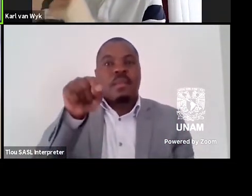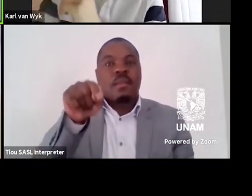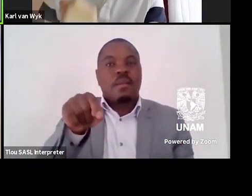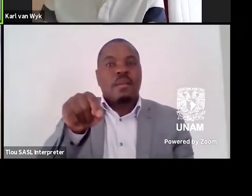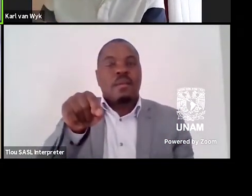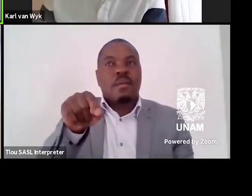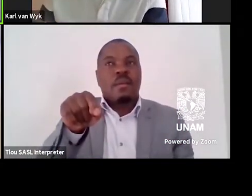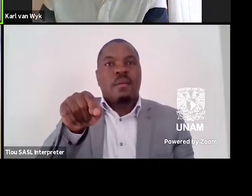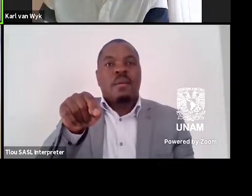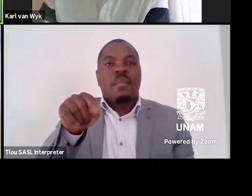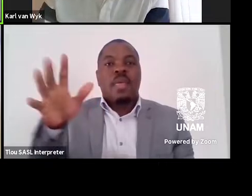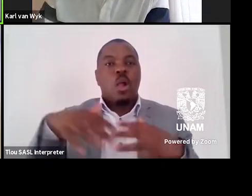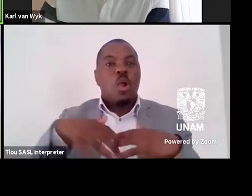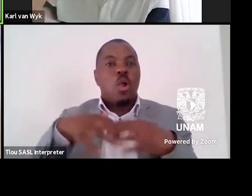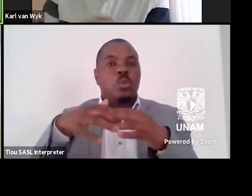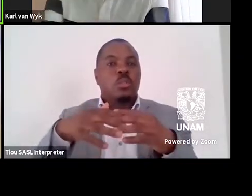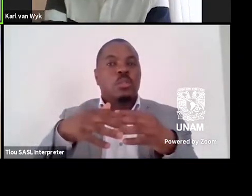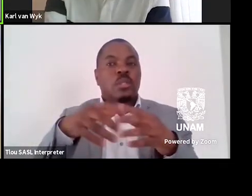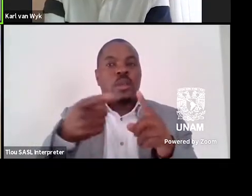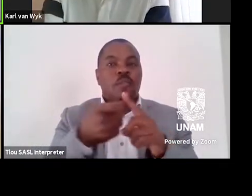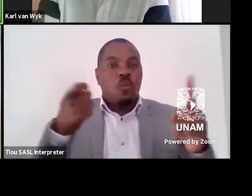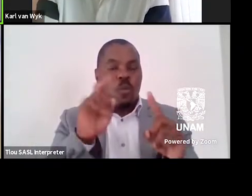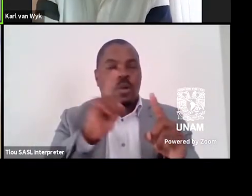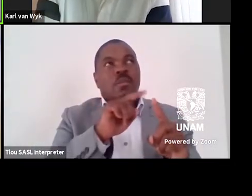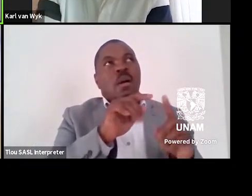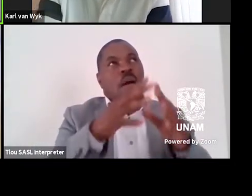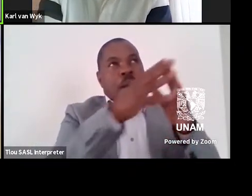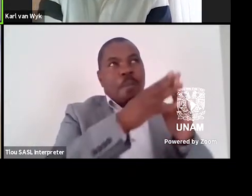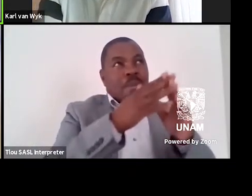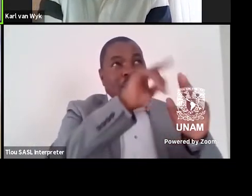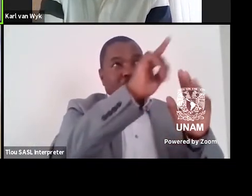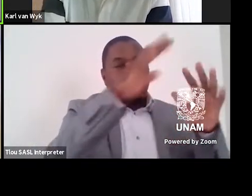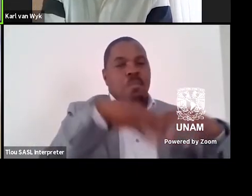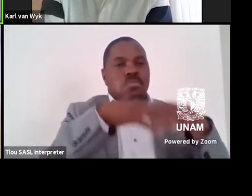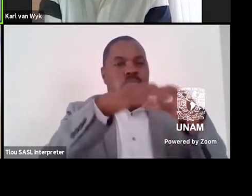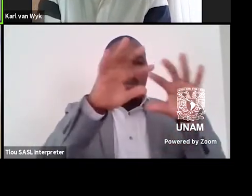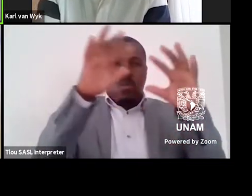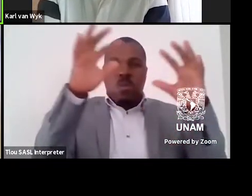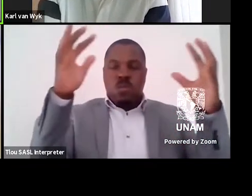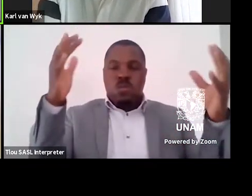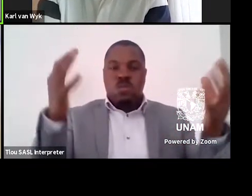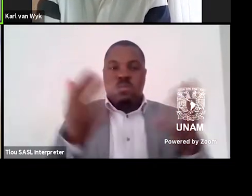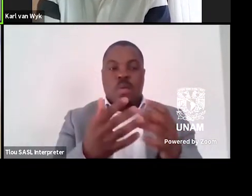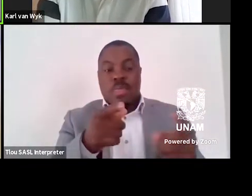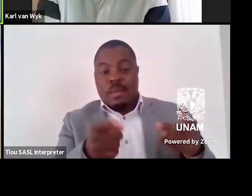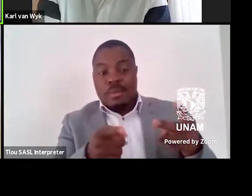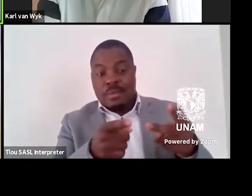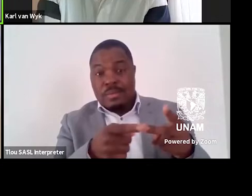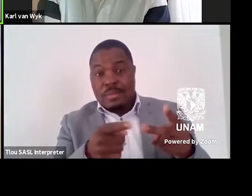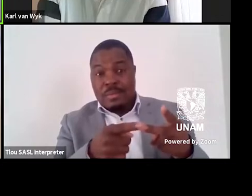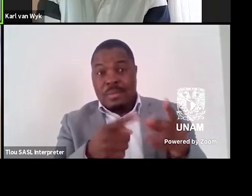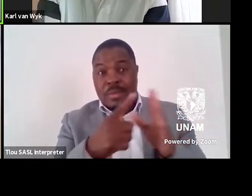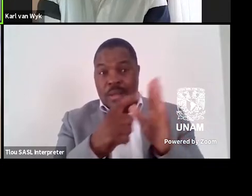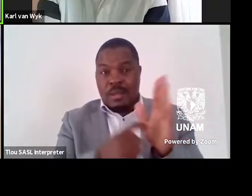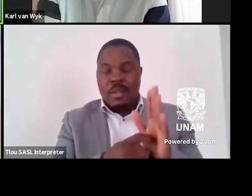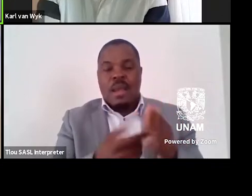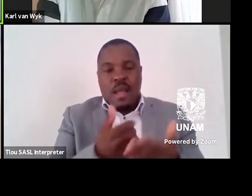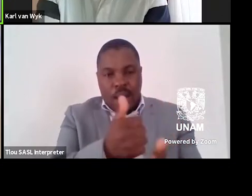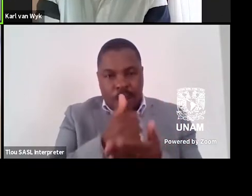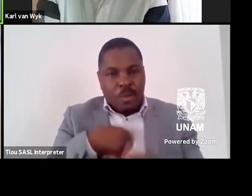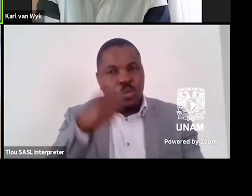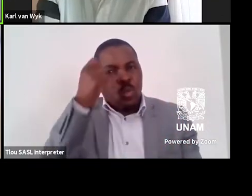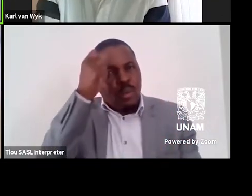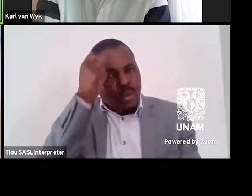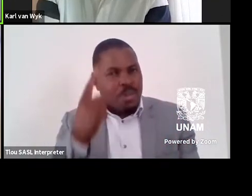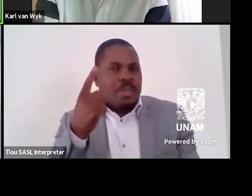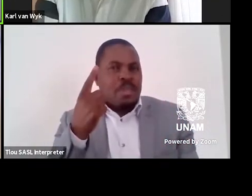launched by the USA on a global scale. This second date allowed us to understand the presence of violence